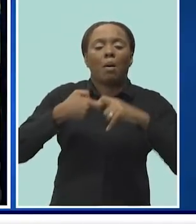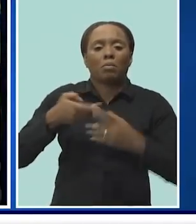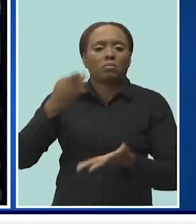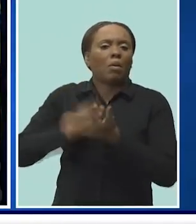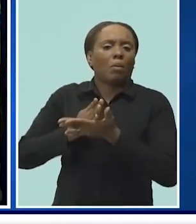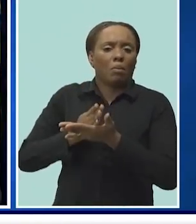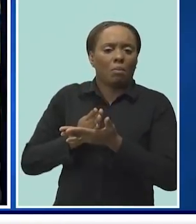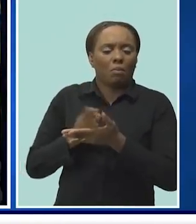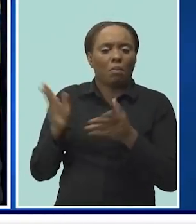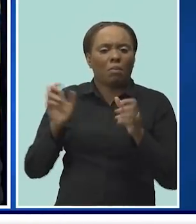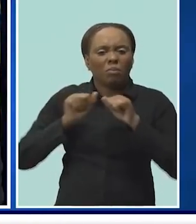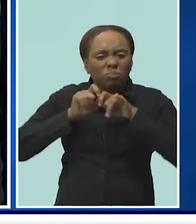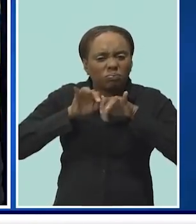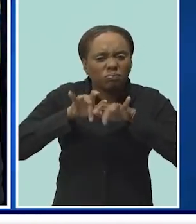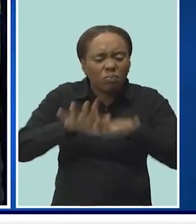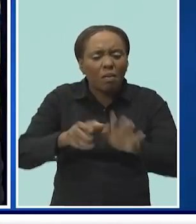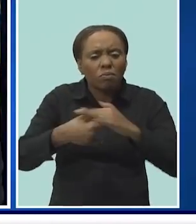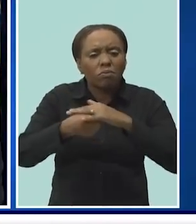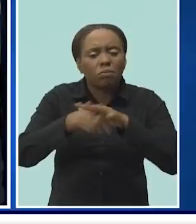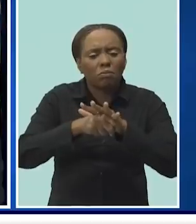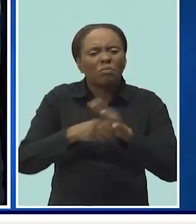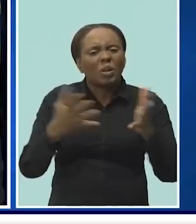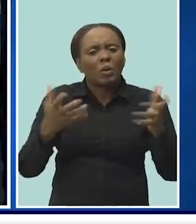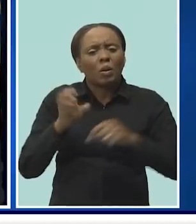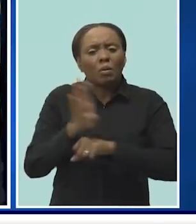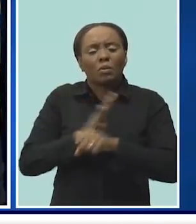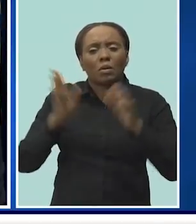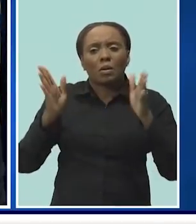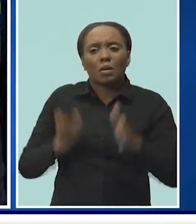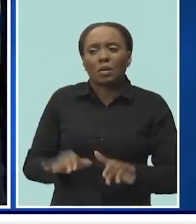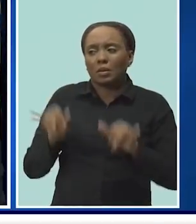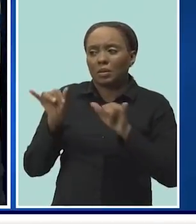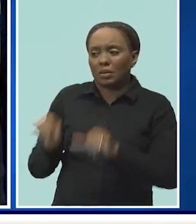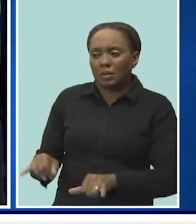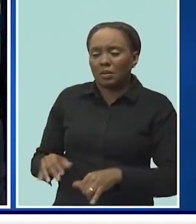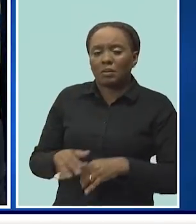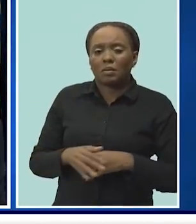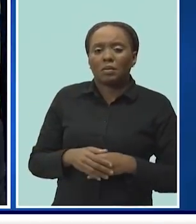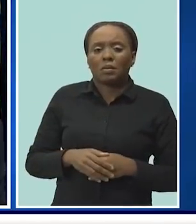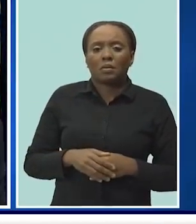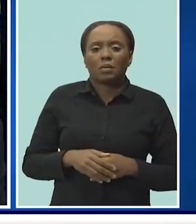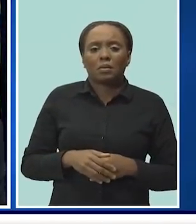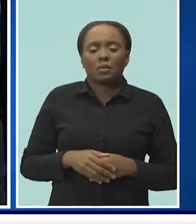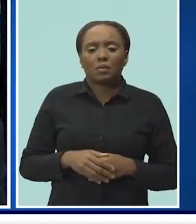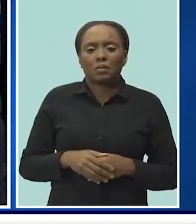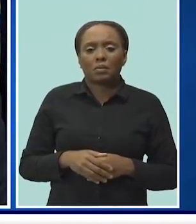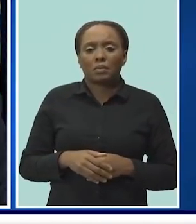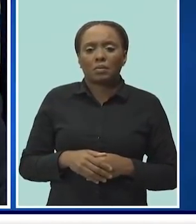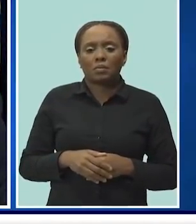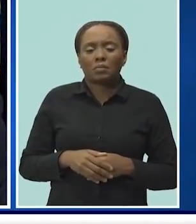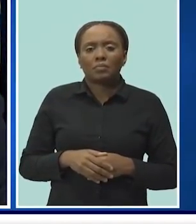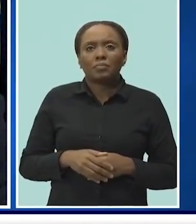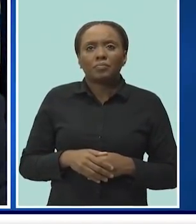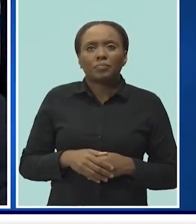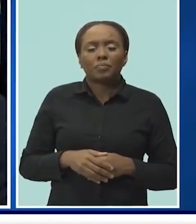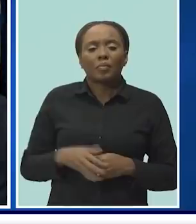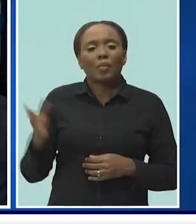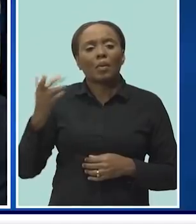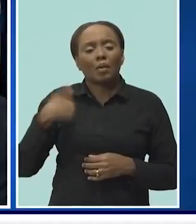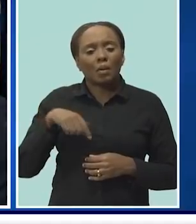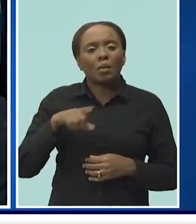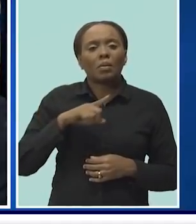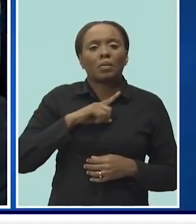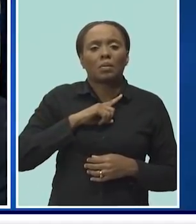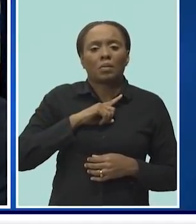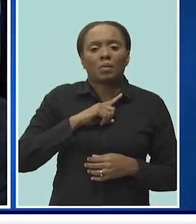Barbadians really into staying put for the next two days. And we've done this in the way in which